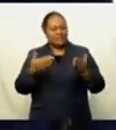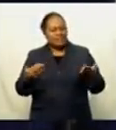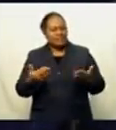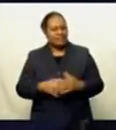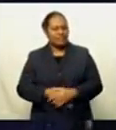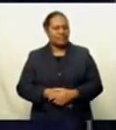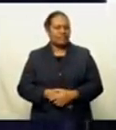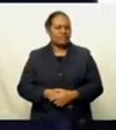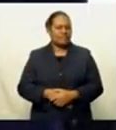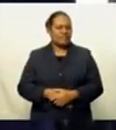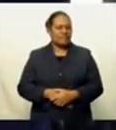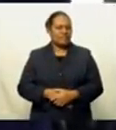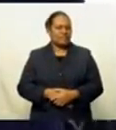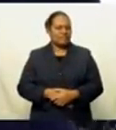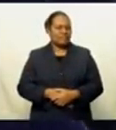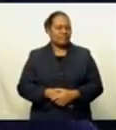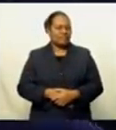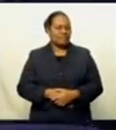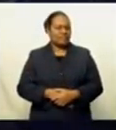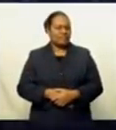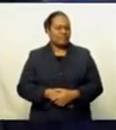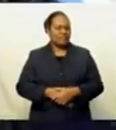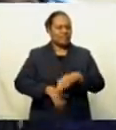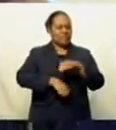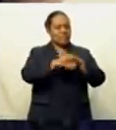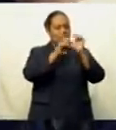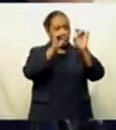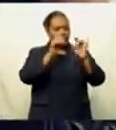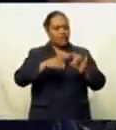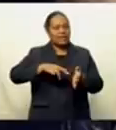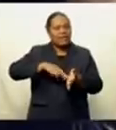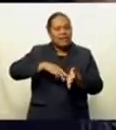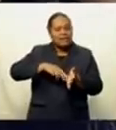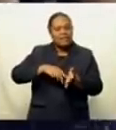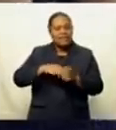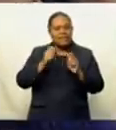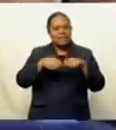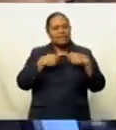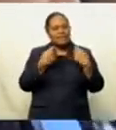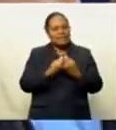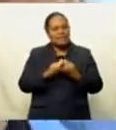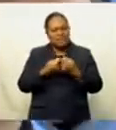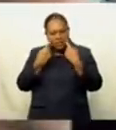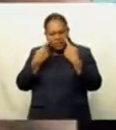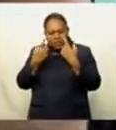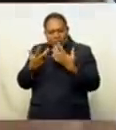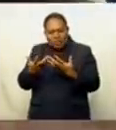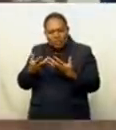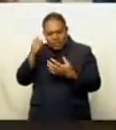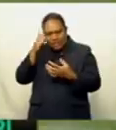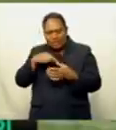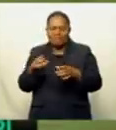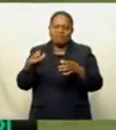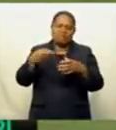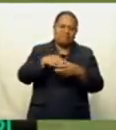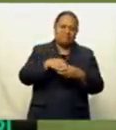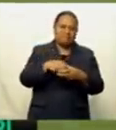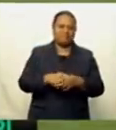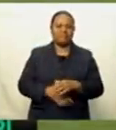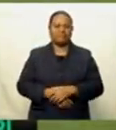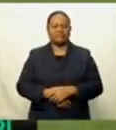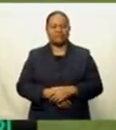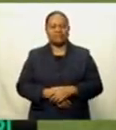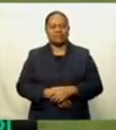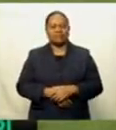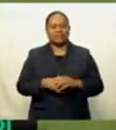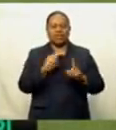Other, you know, top Australian rugby players, they could also make it into the Australian kangaroos. 28-year-old